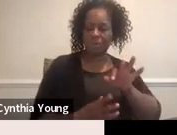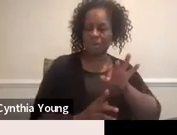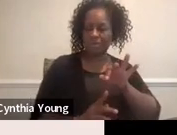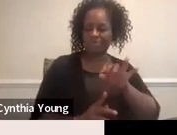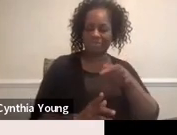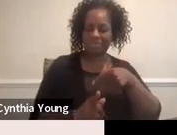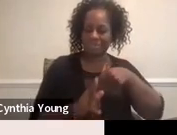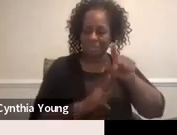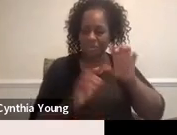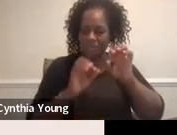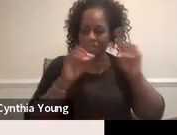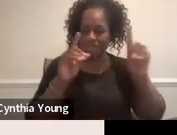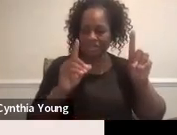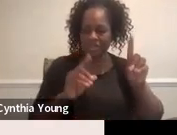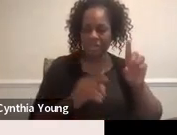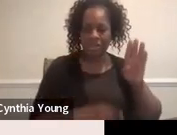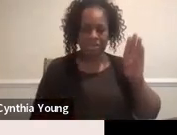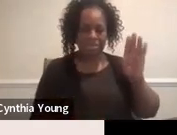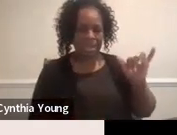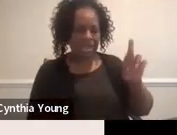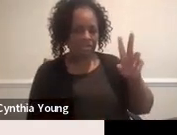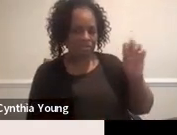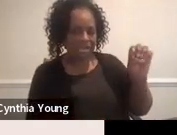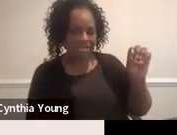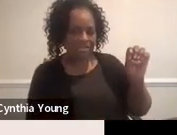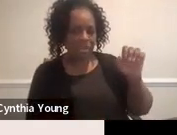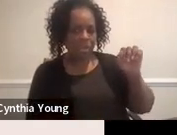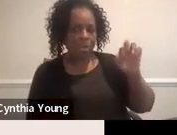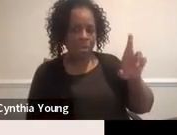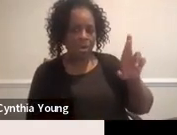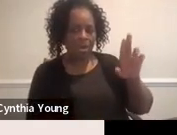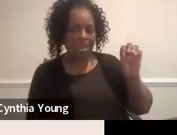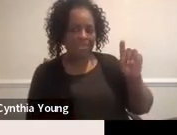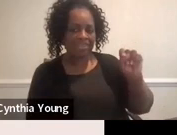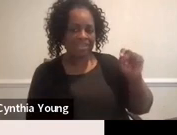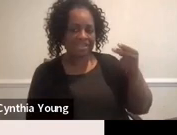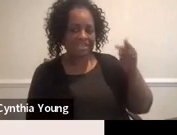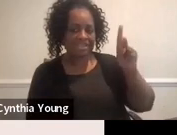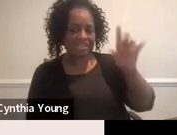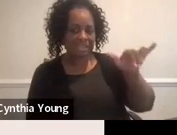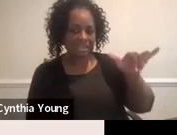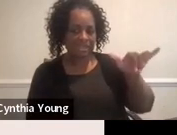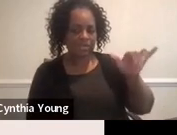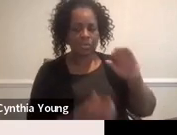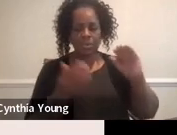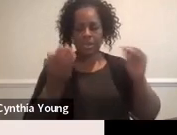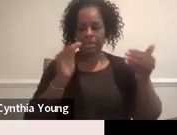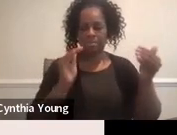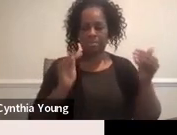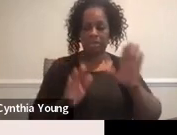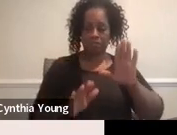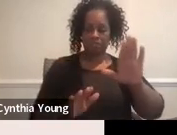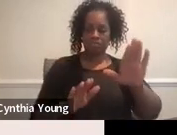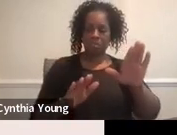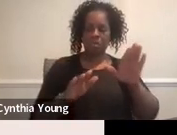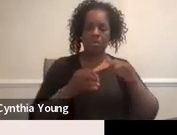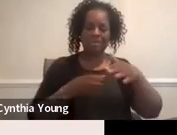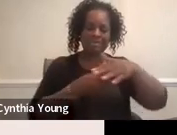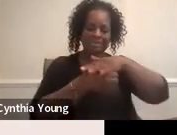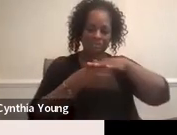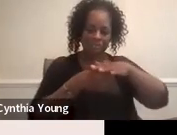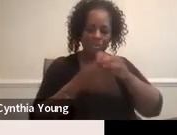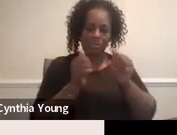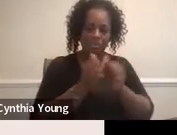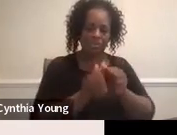by race or ethnicity. So what we're comparing here is students in your district with